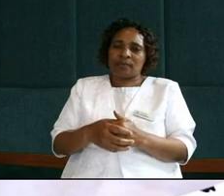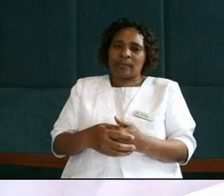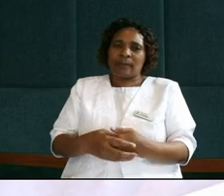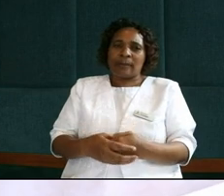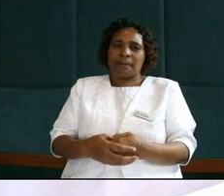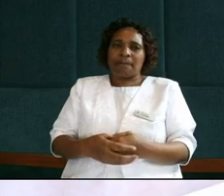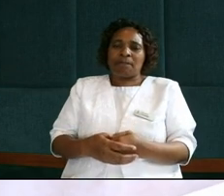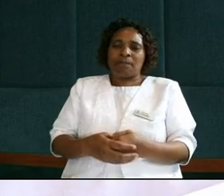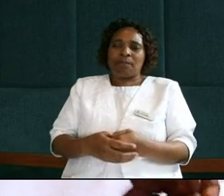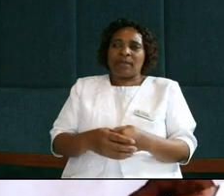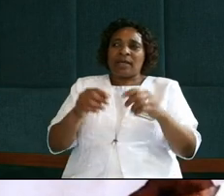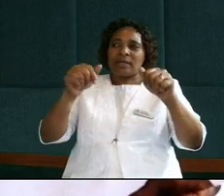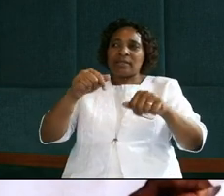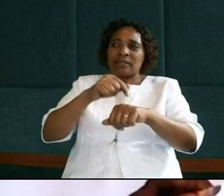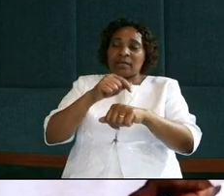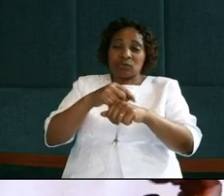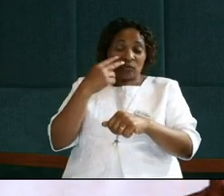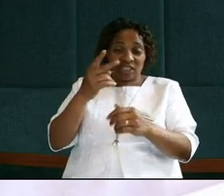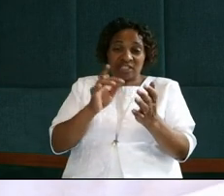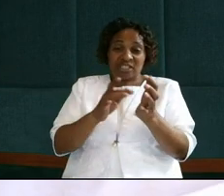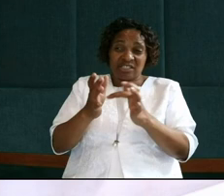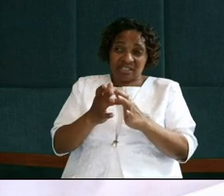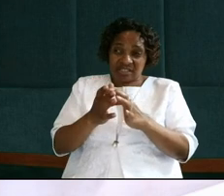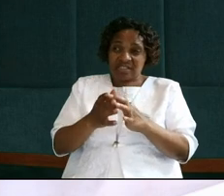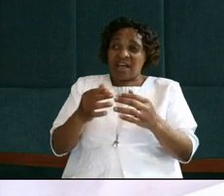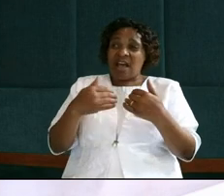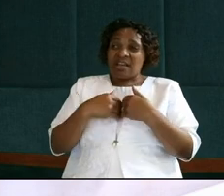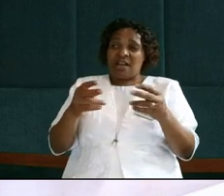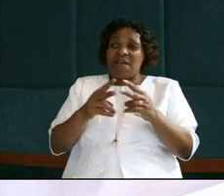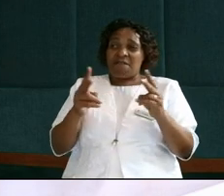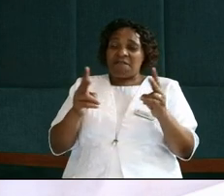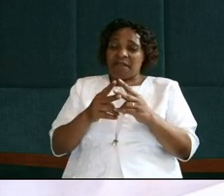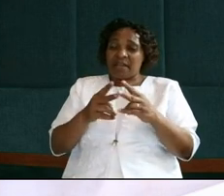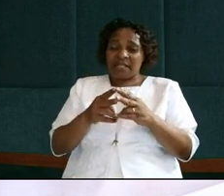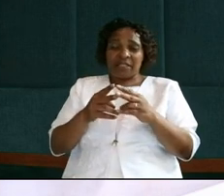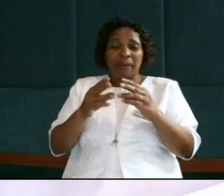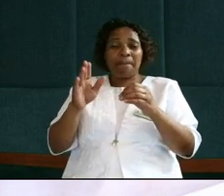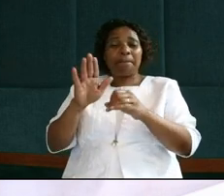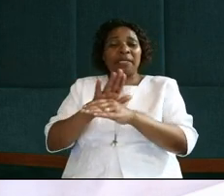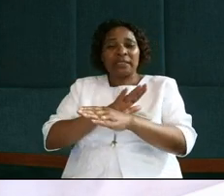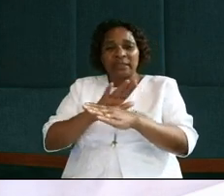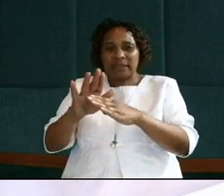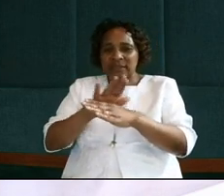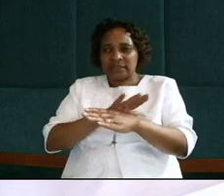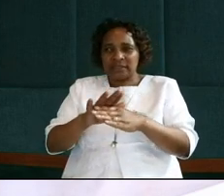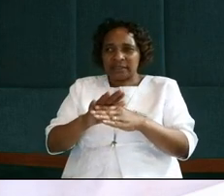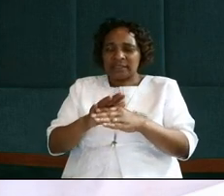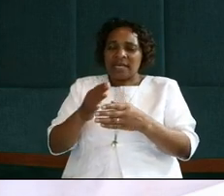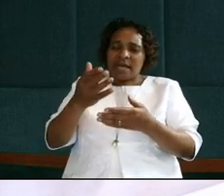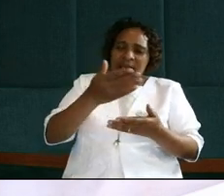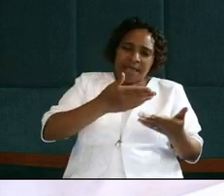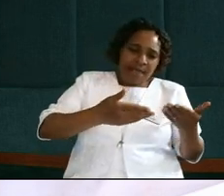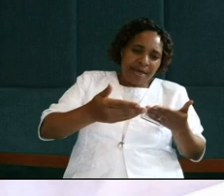Now, by this time, you'll appreciate that Jesus had had a very busy, very engaging,